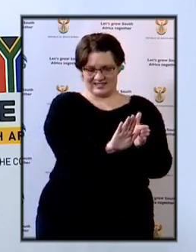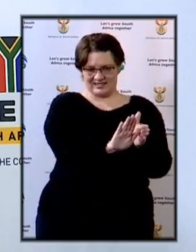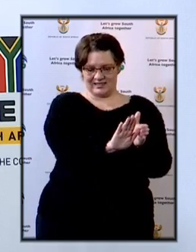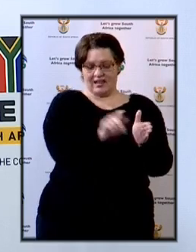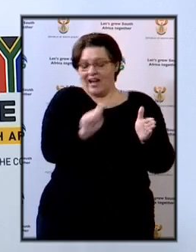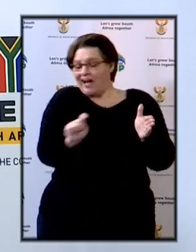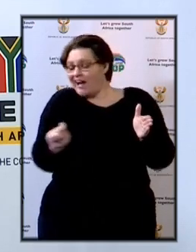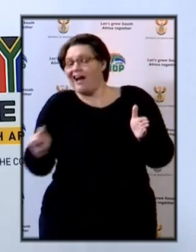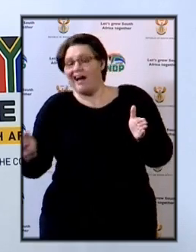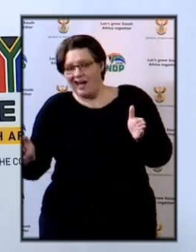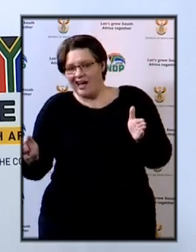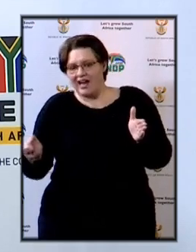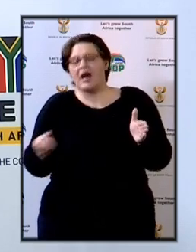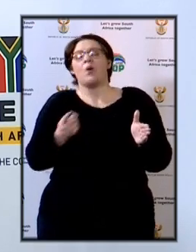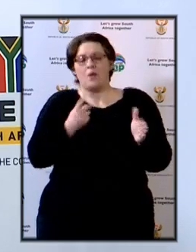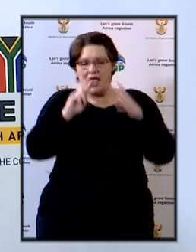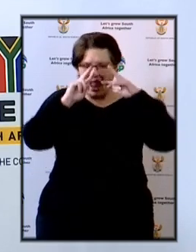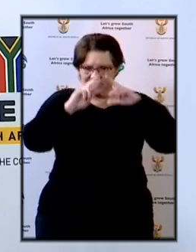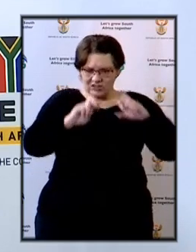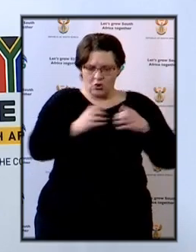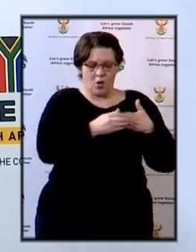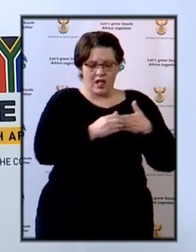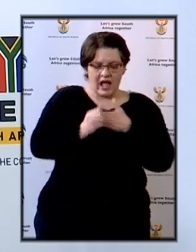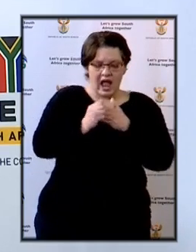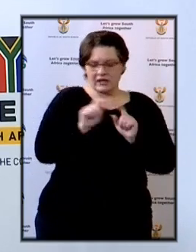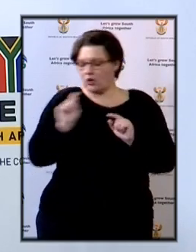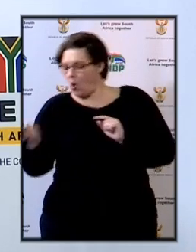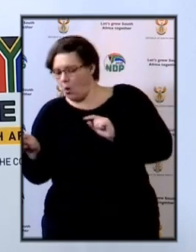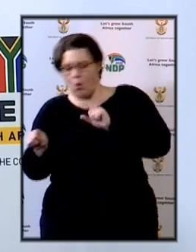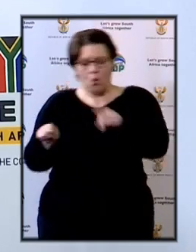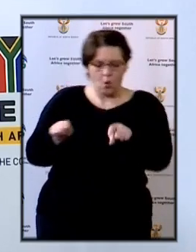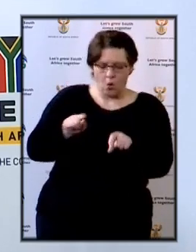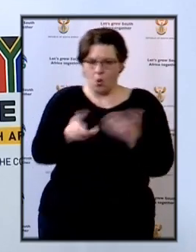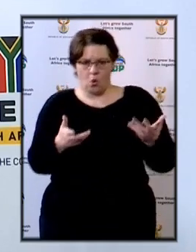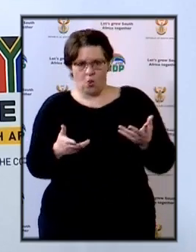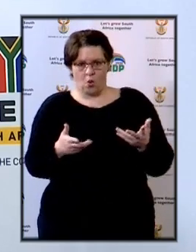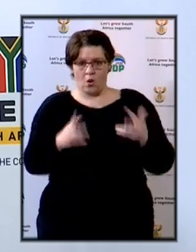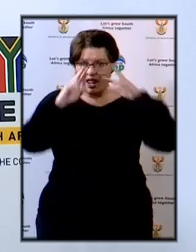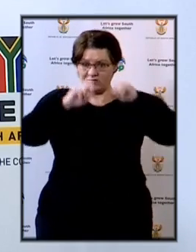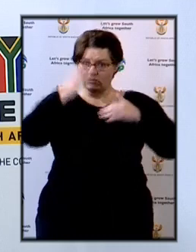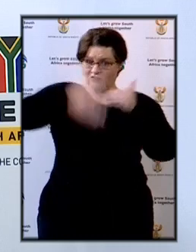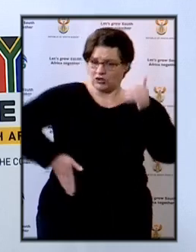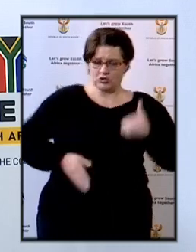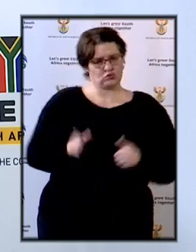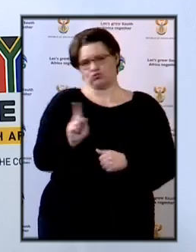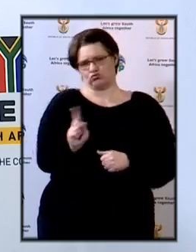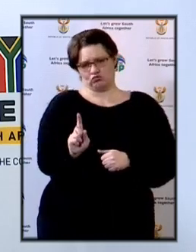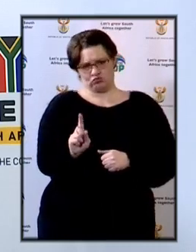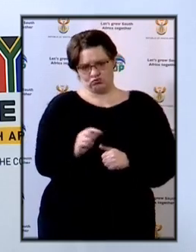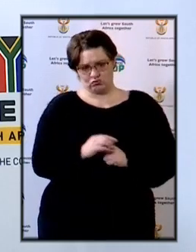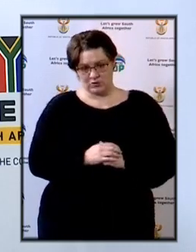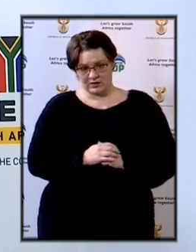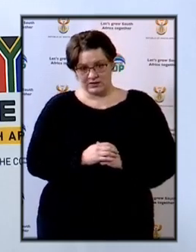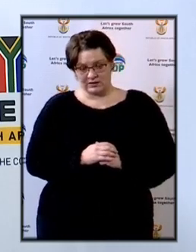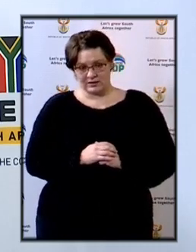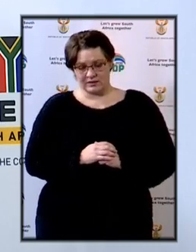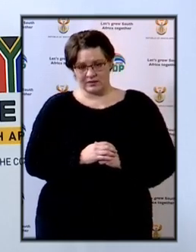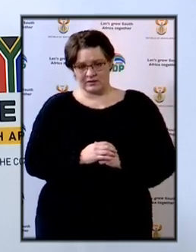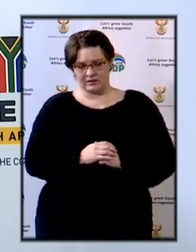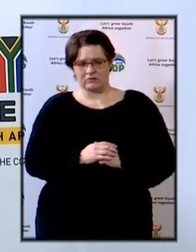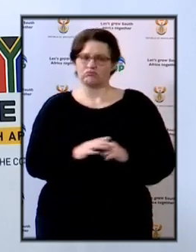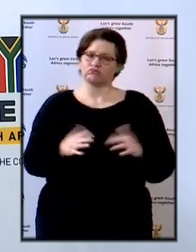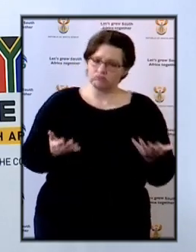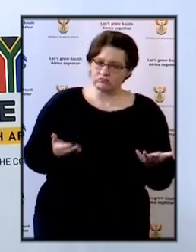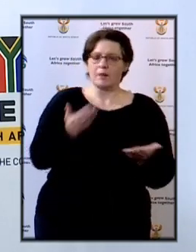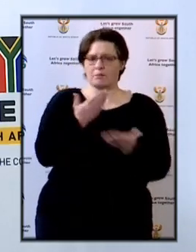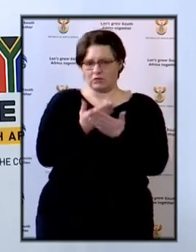The investigation will guide us. We are the investigation is not concluded. So